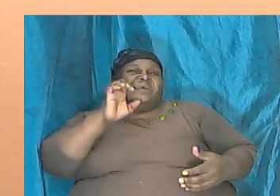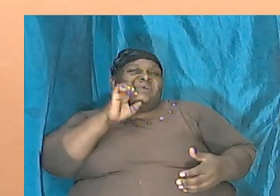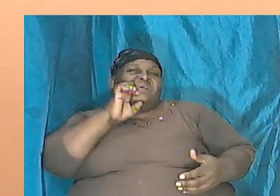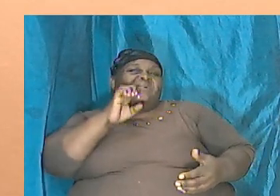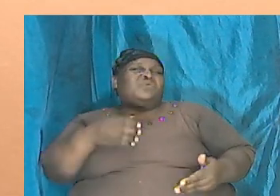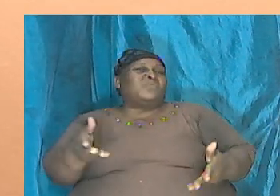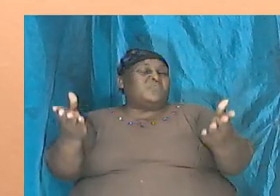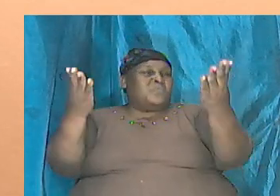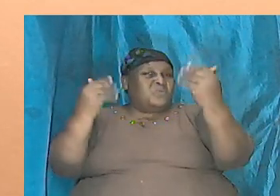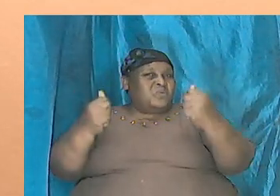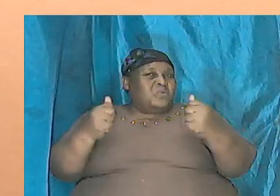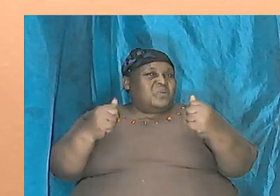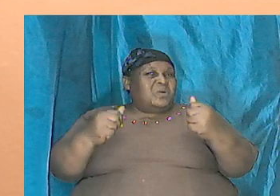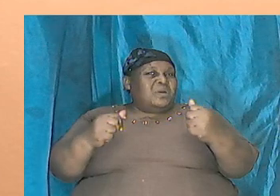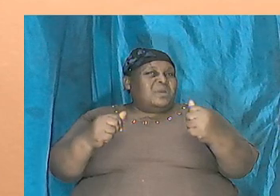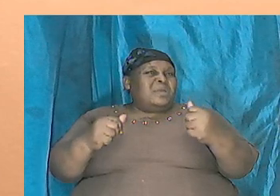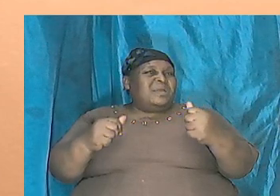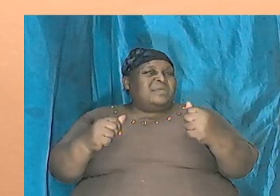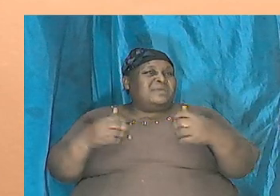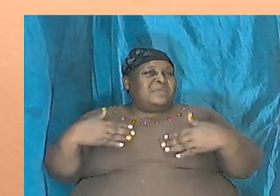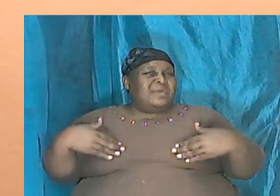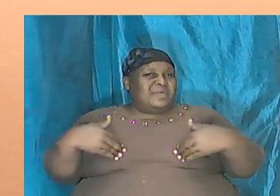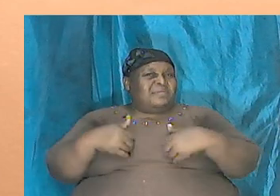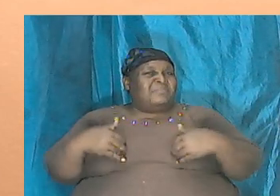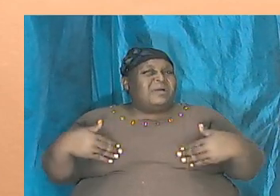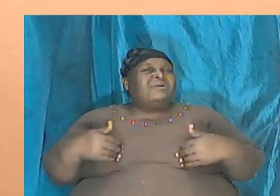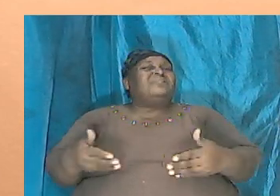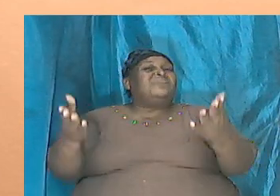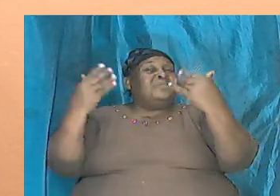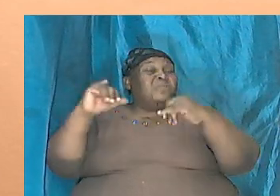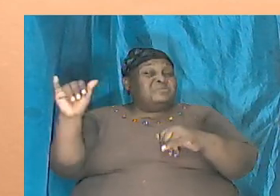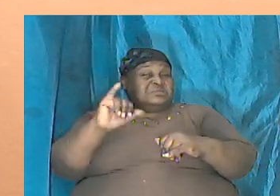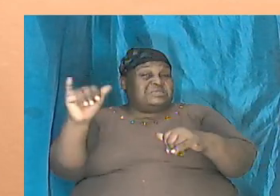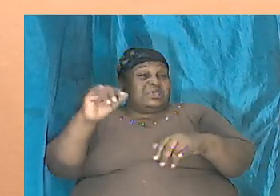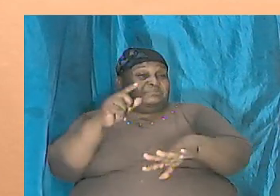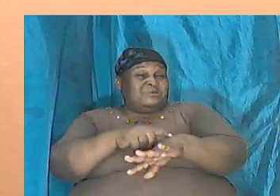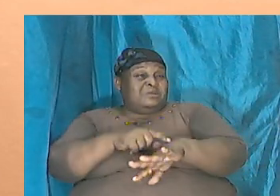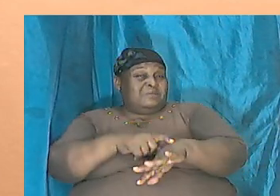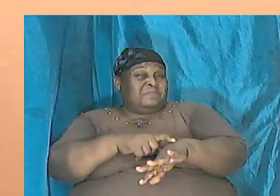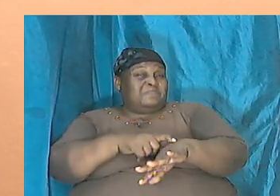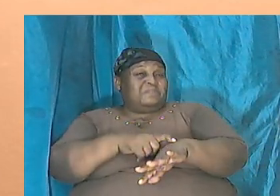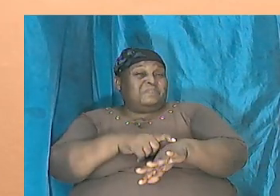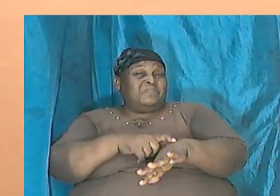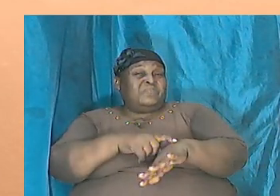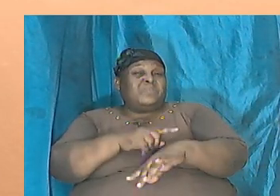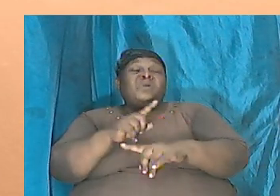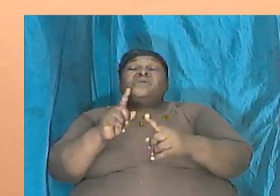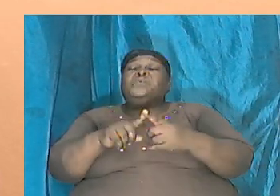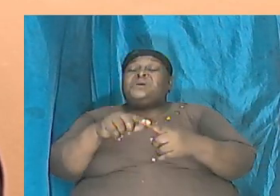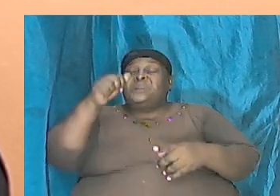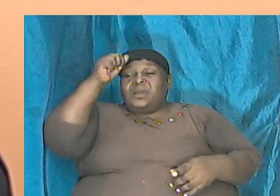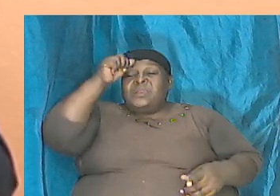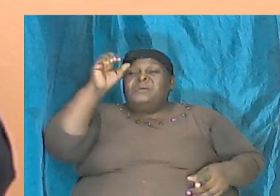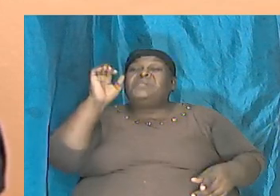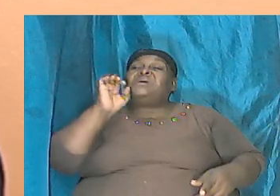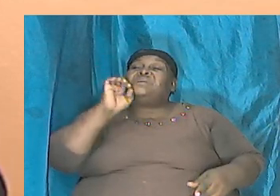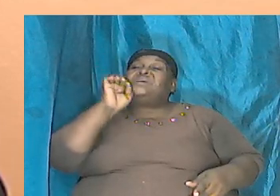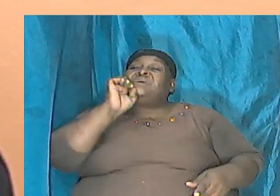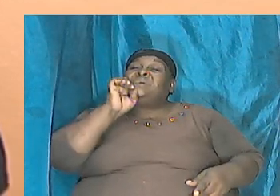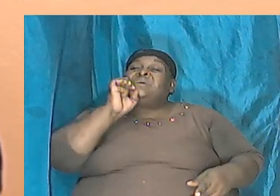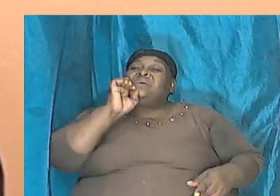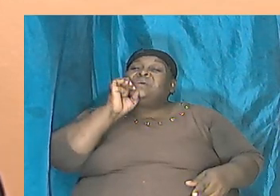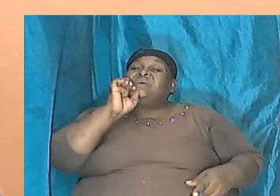land animals came at the same time round about when Adam and Eve